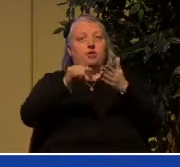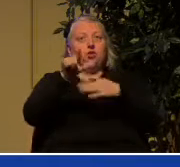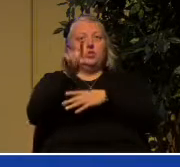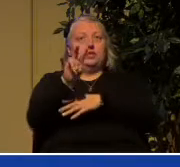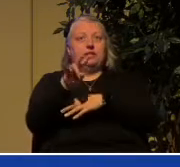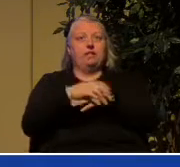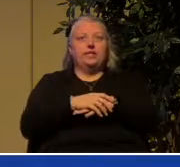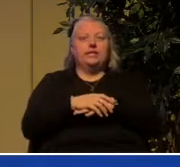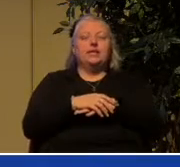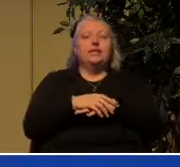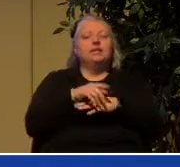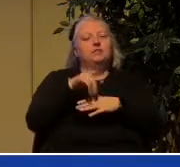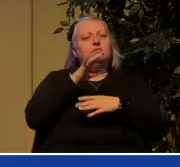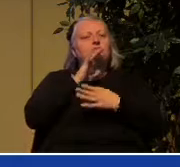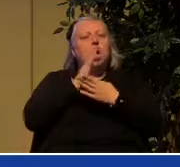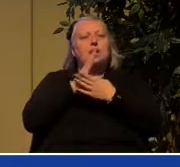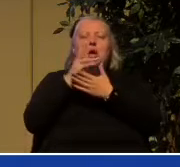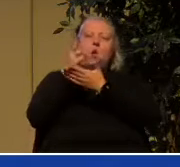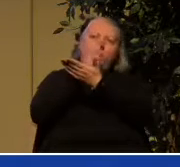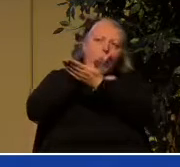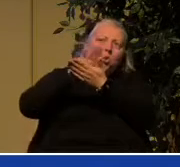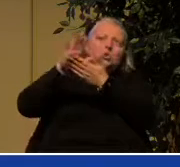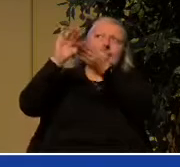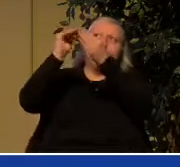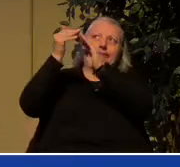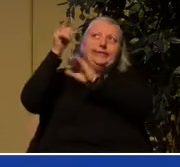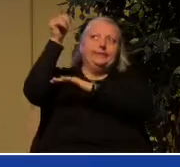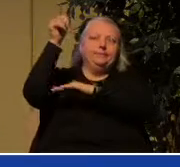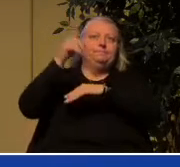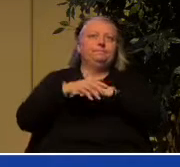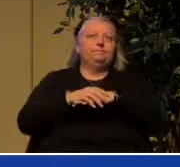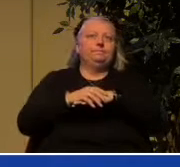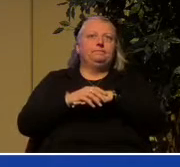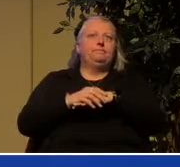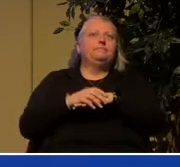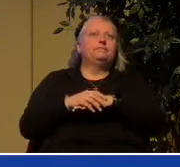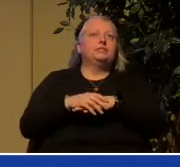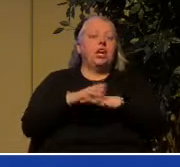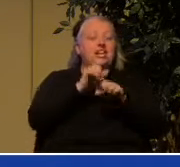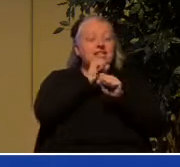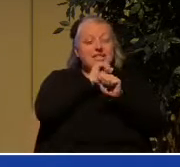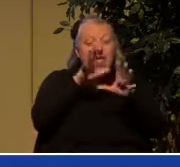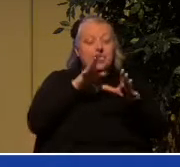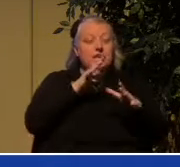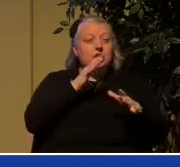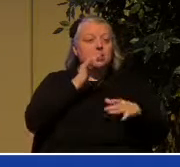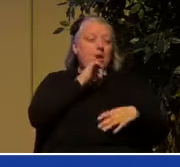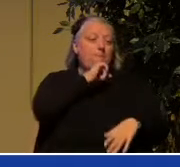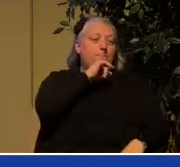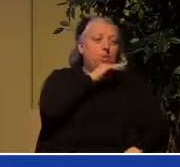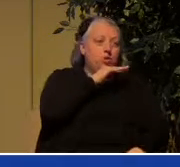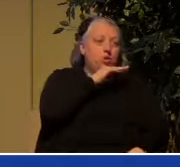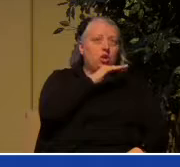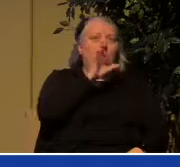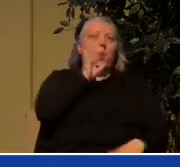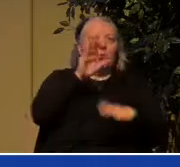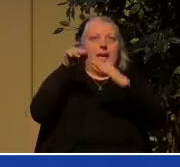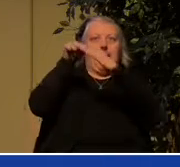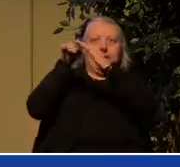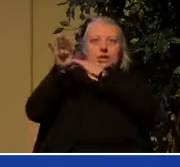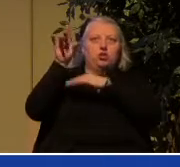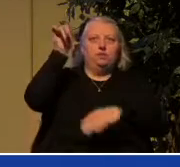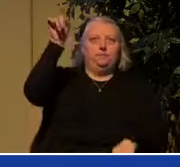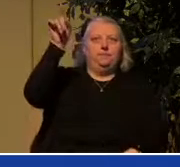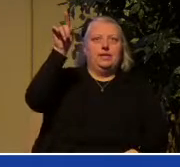impure this is talking about the holy city our ultimate destiny will ever enter it nor will anyone who does what is